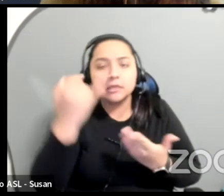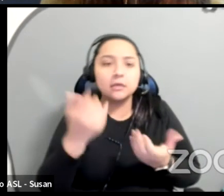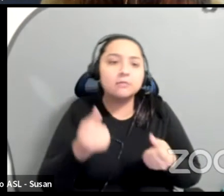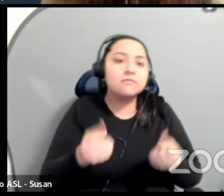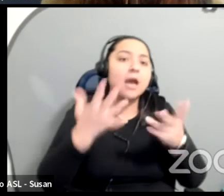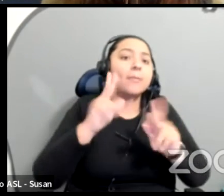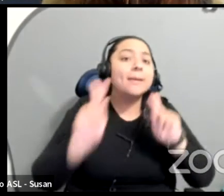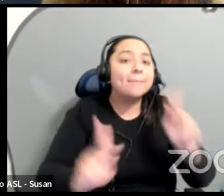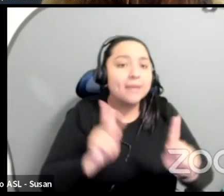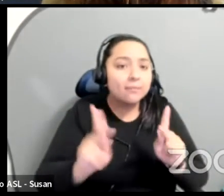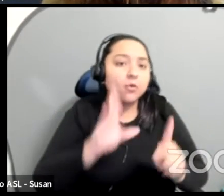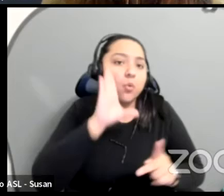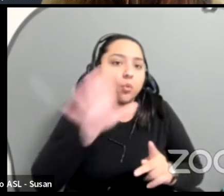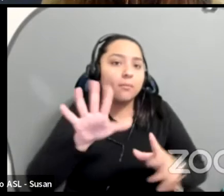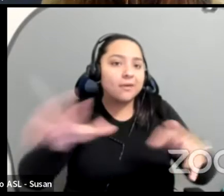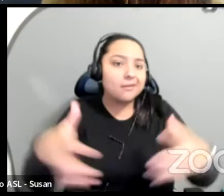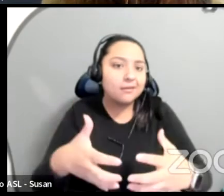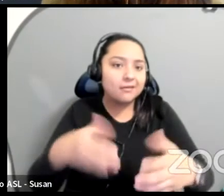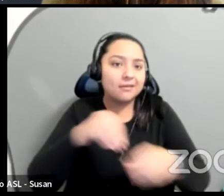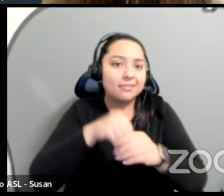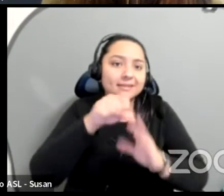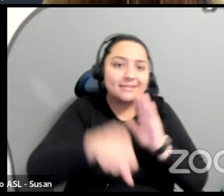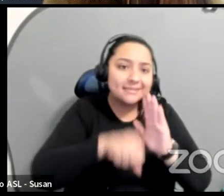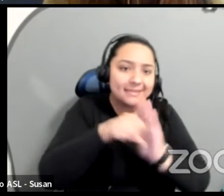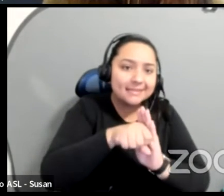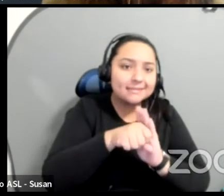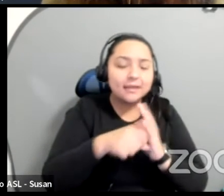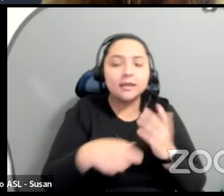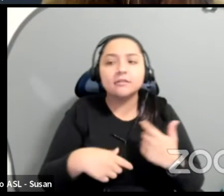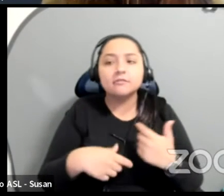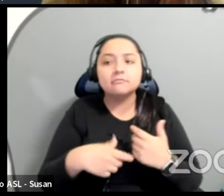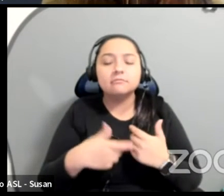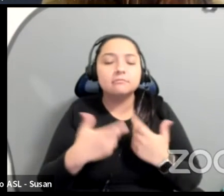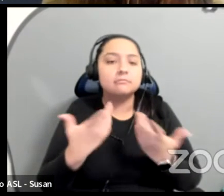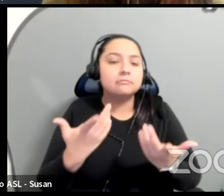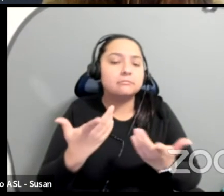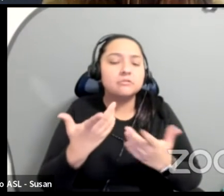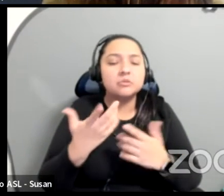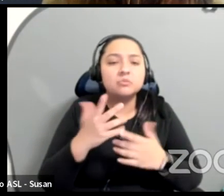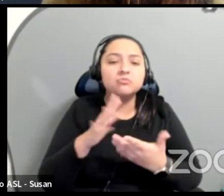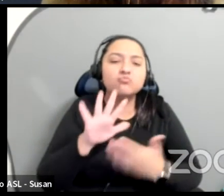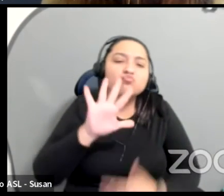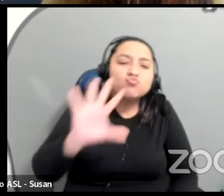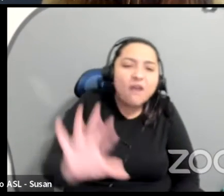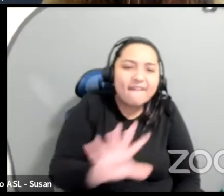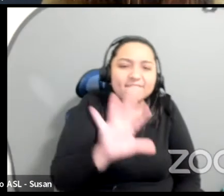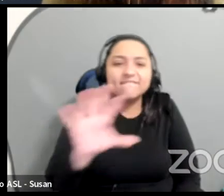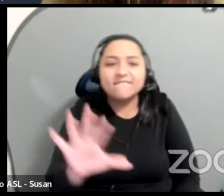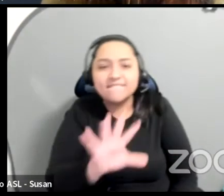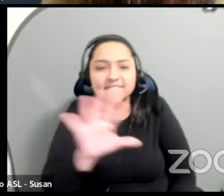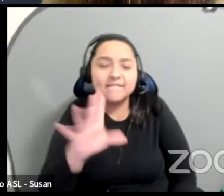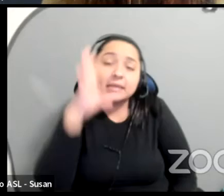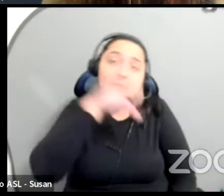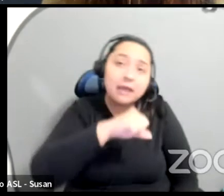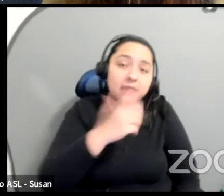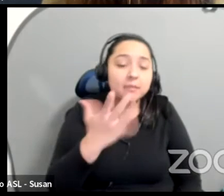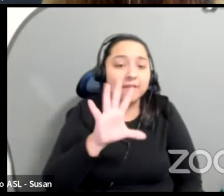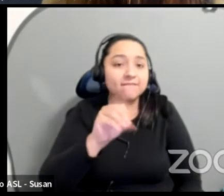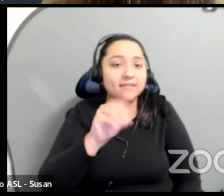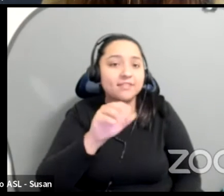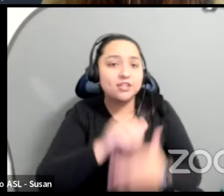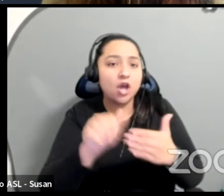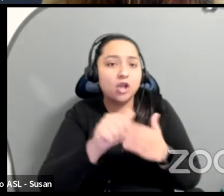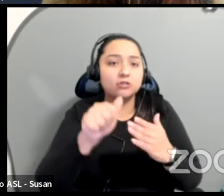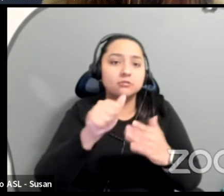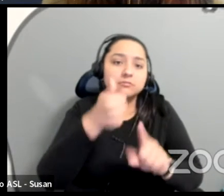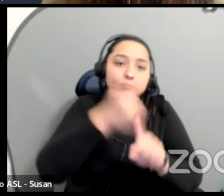you might do a very rough math and then you might be like, okay, I'm to offer $50 per person. I don't know. What happened with